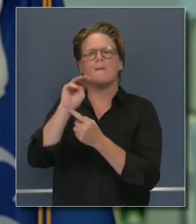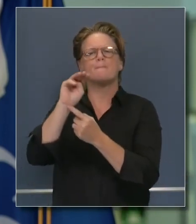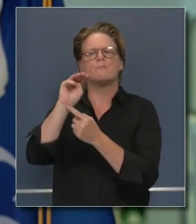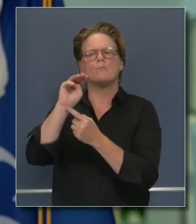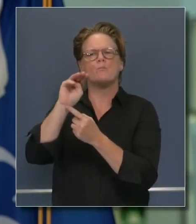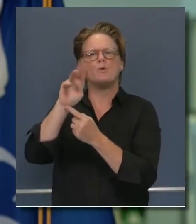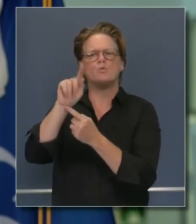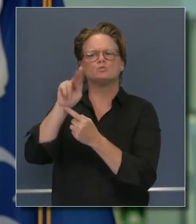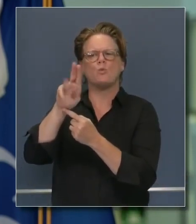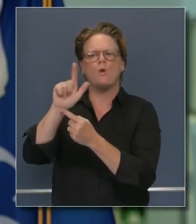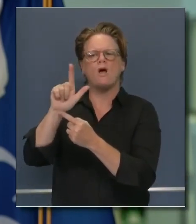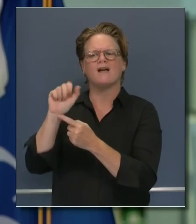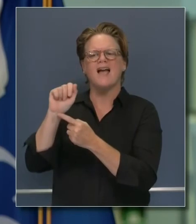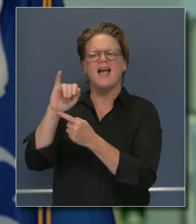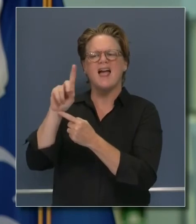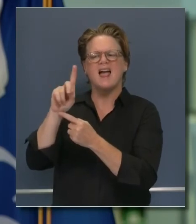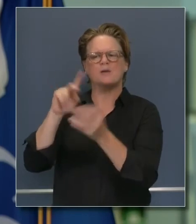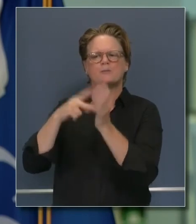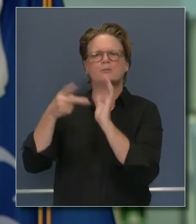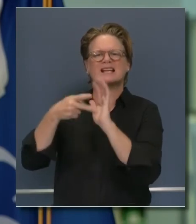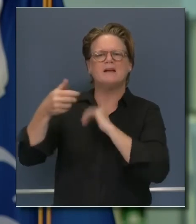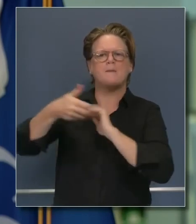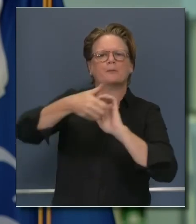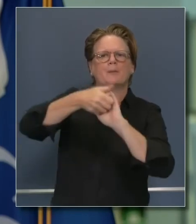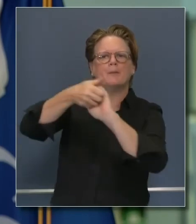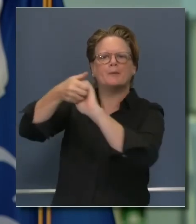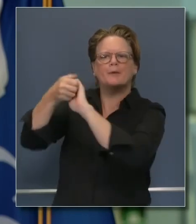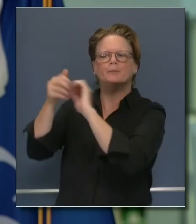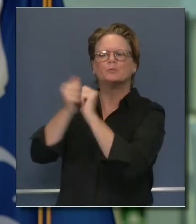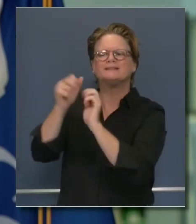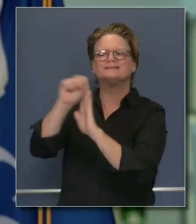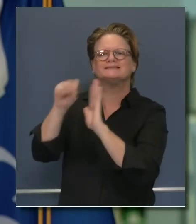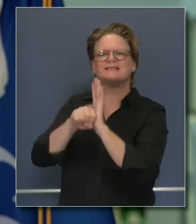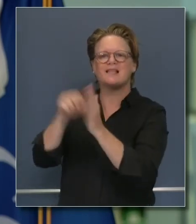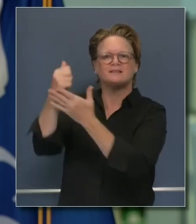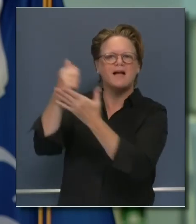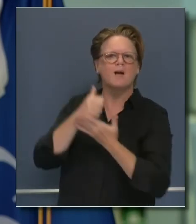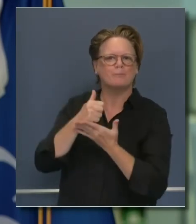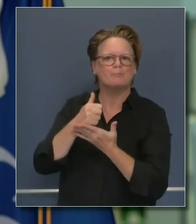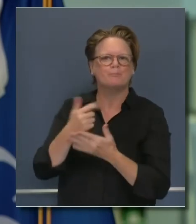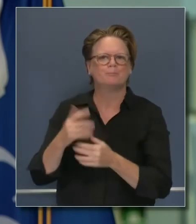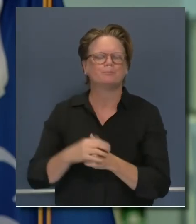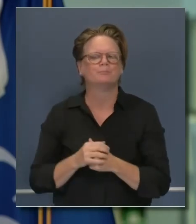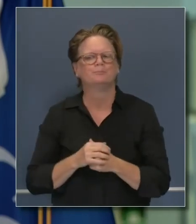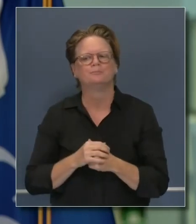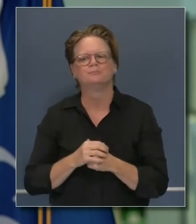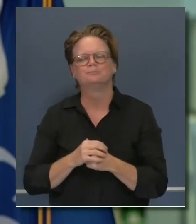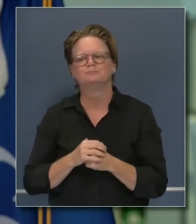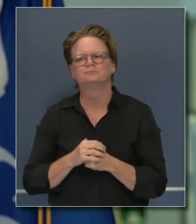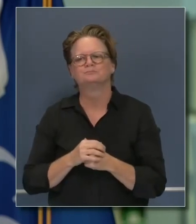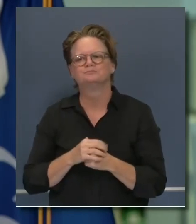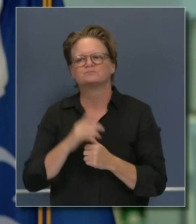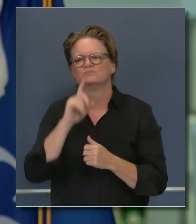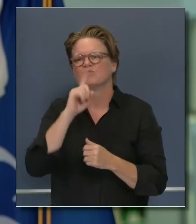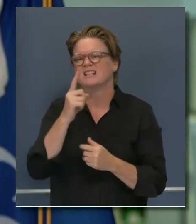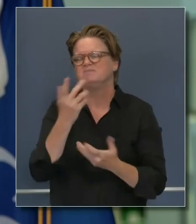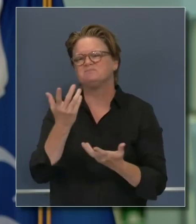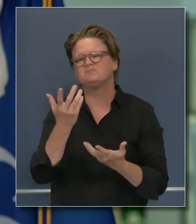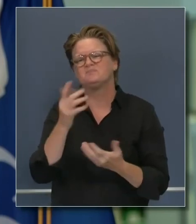also experiencing wildfires. And so there were constraints already in this space. But 90, 91